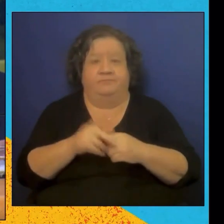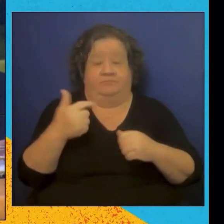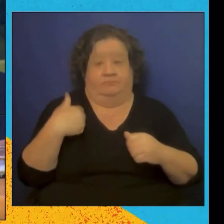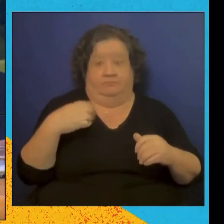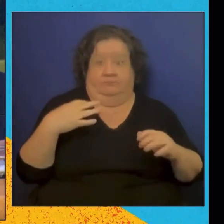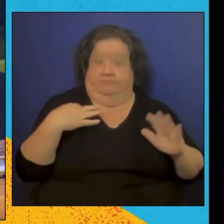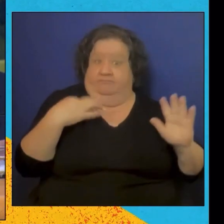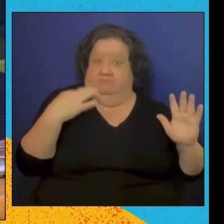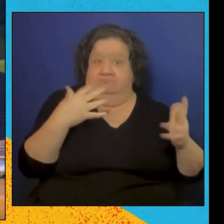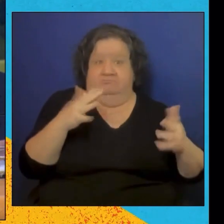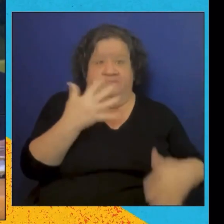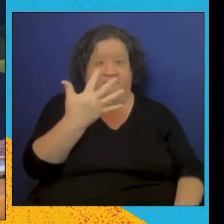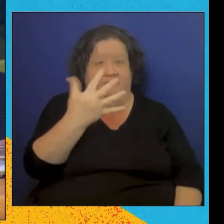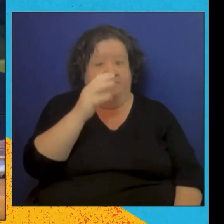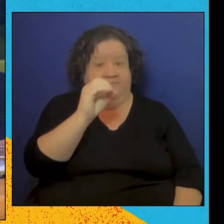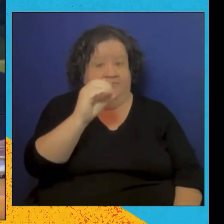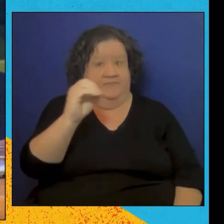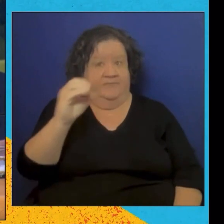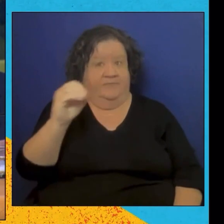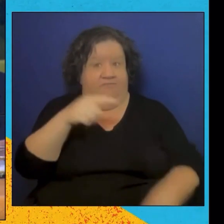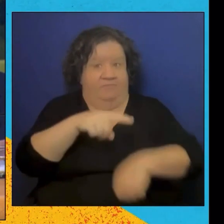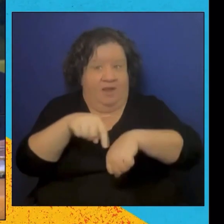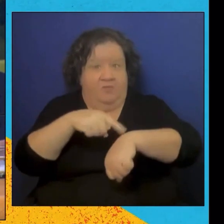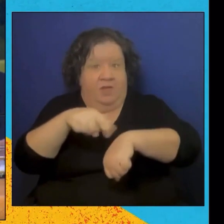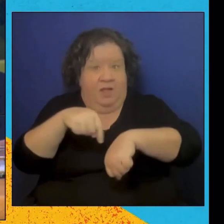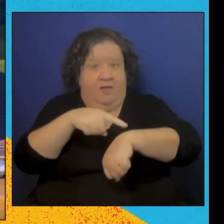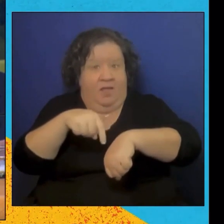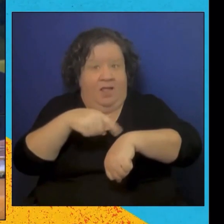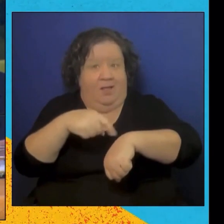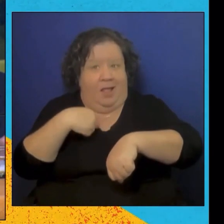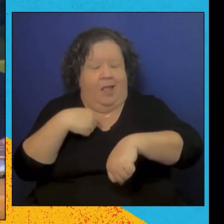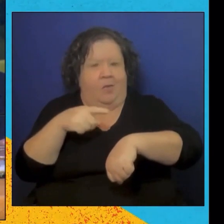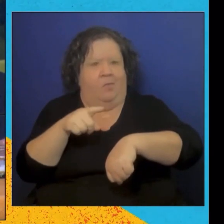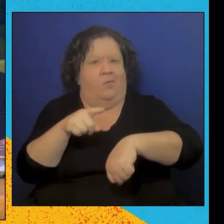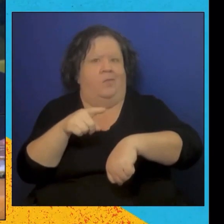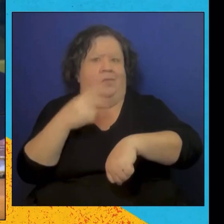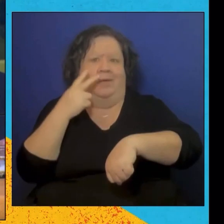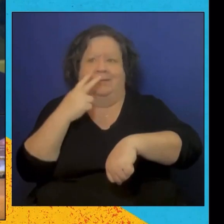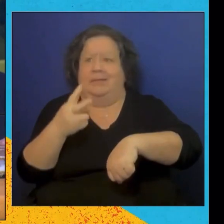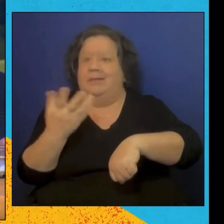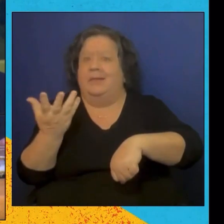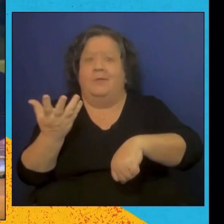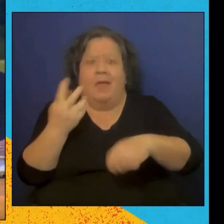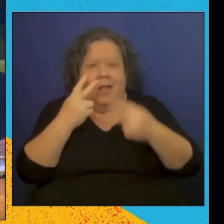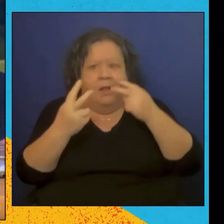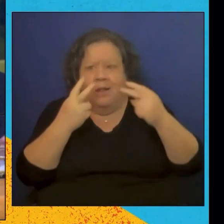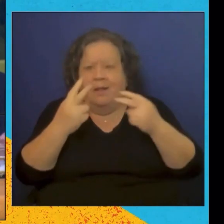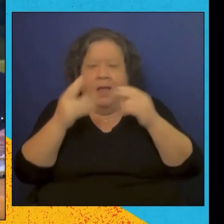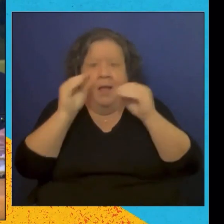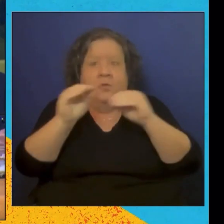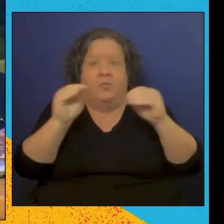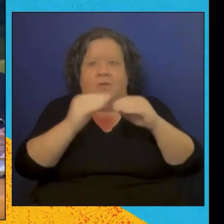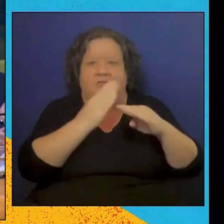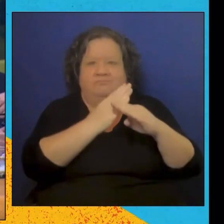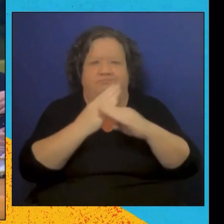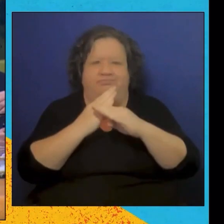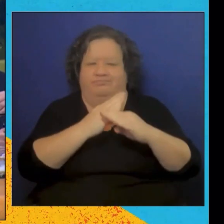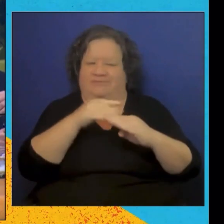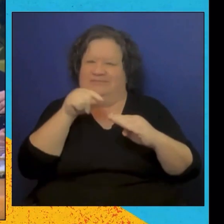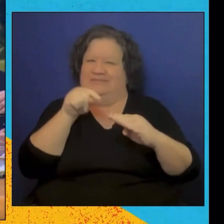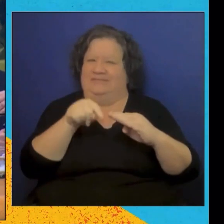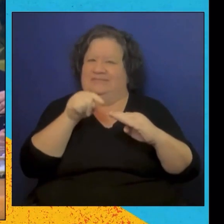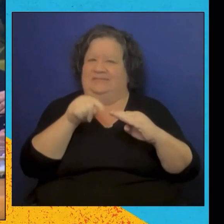to create a positive impact on a better world. Today, I am honored to share that we have already reached 1,500